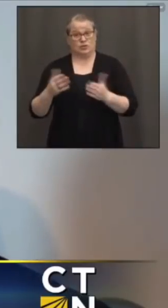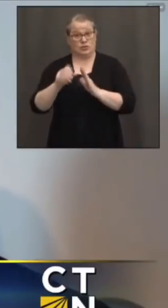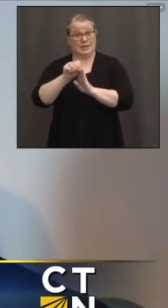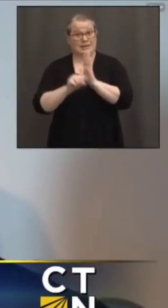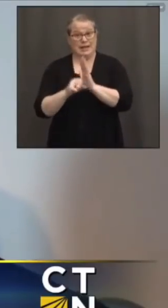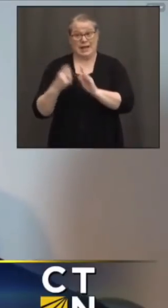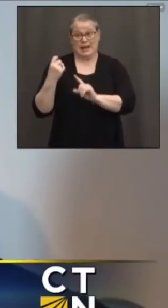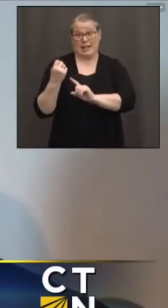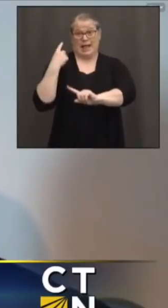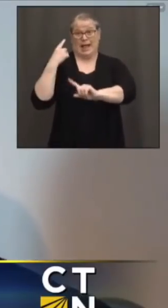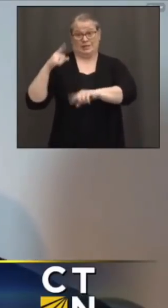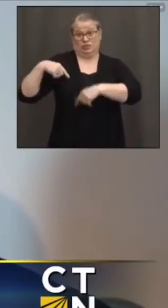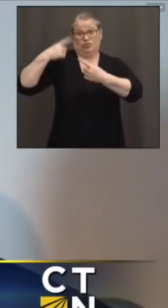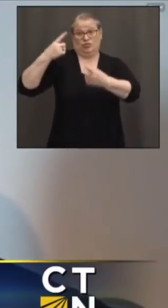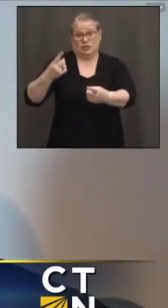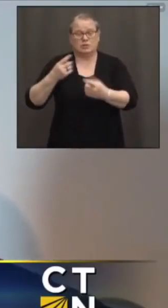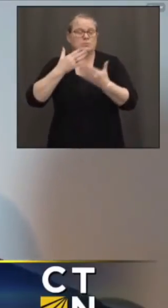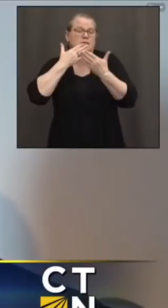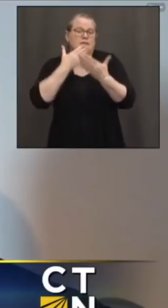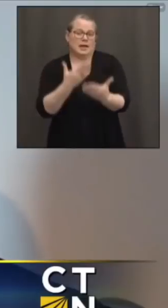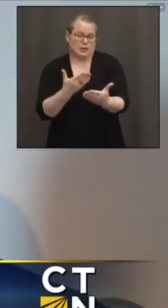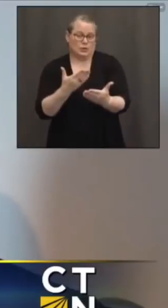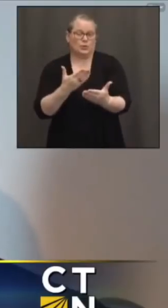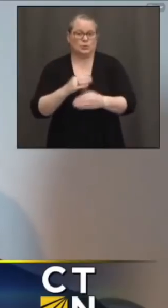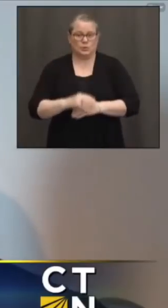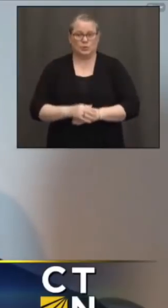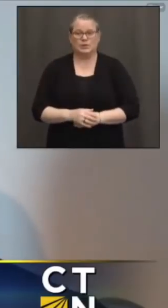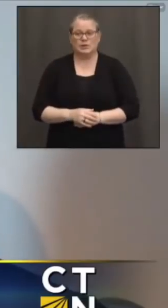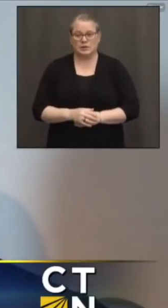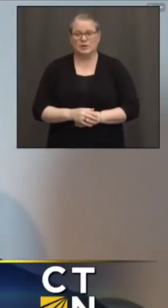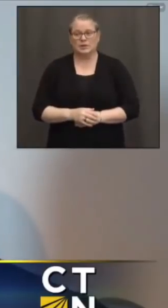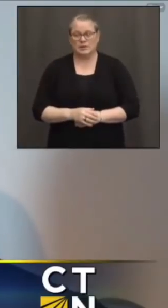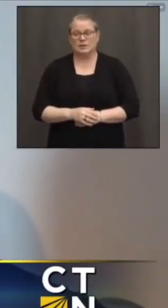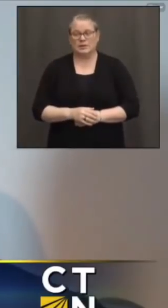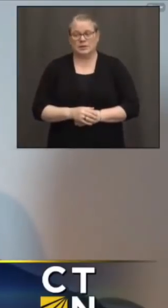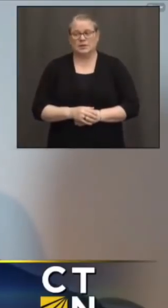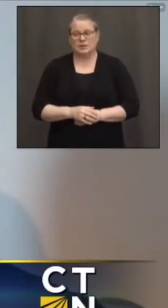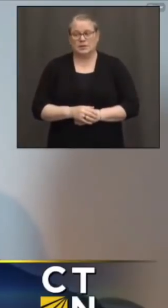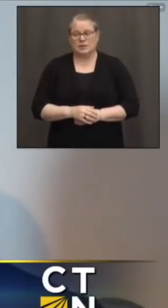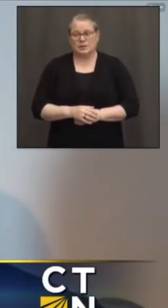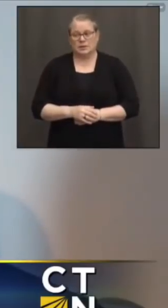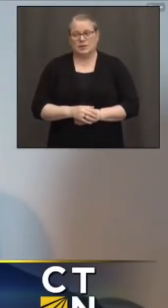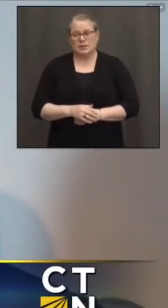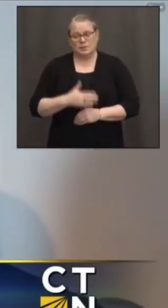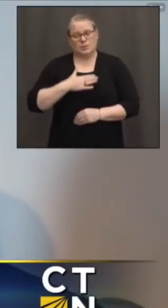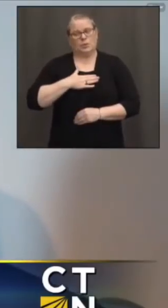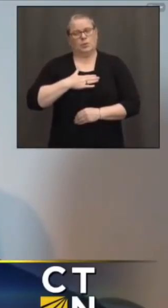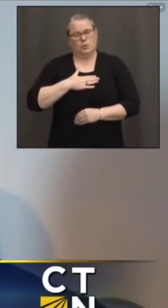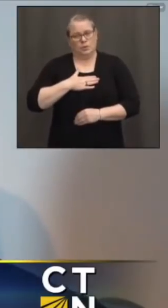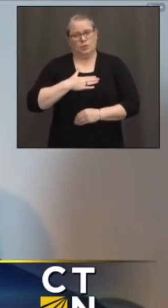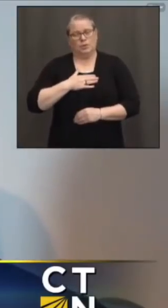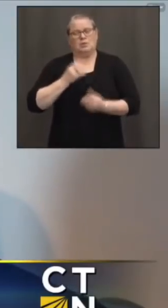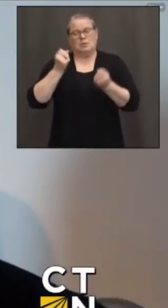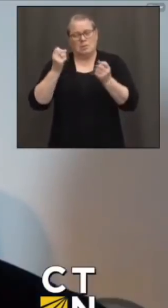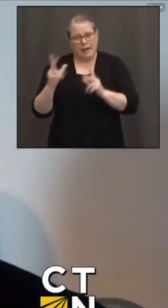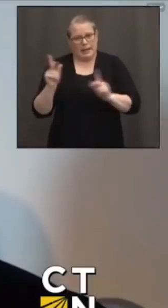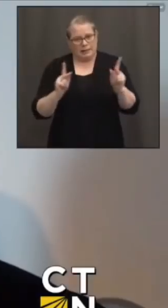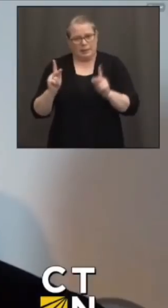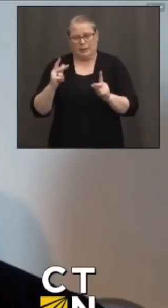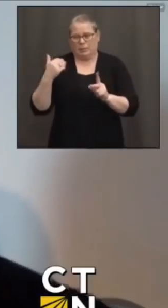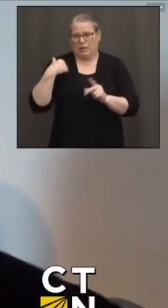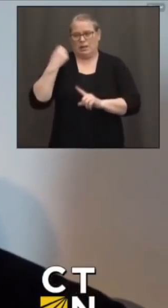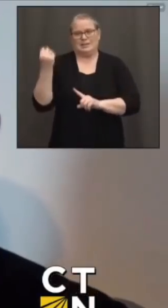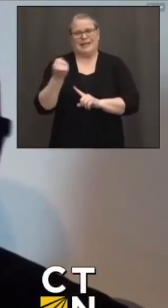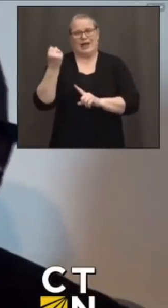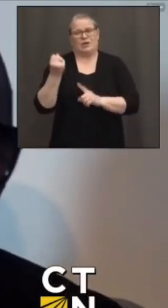appreciate you. I am challenged, however, after talking with so many people about what happened on